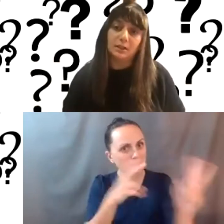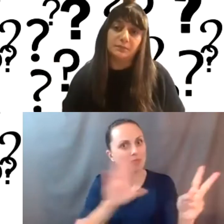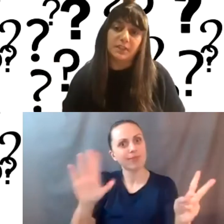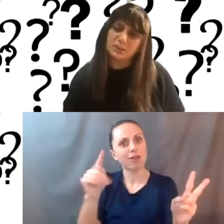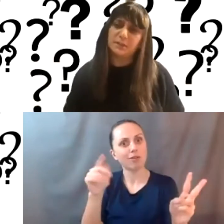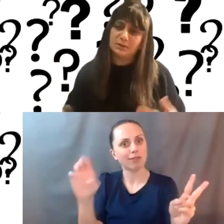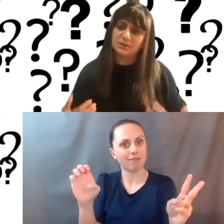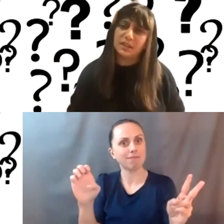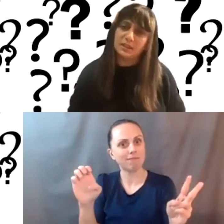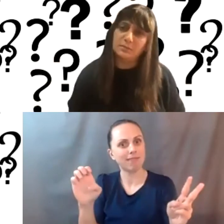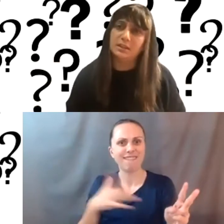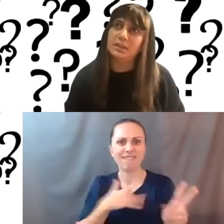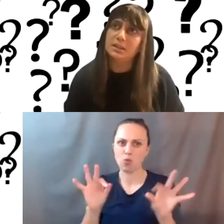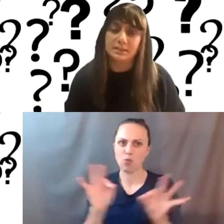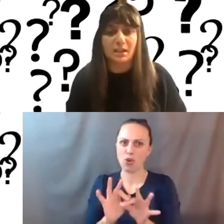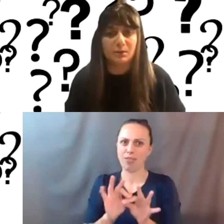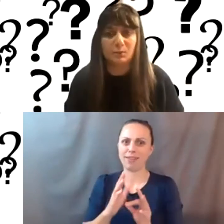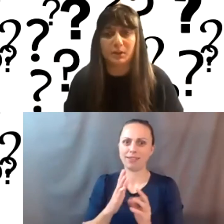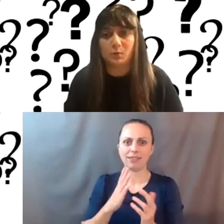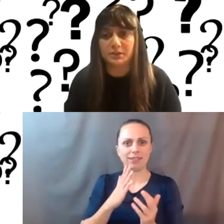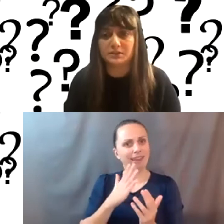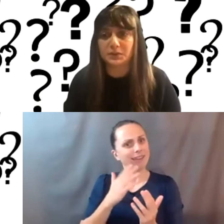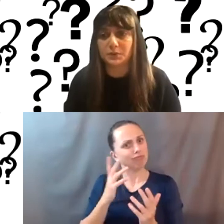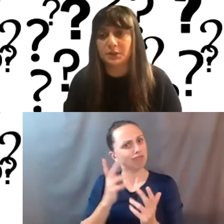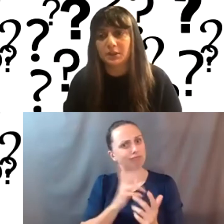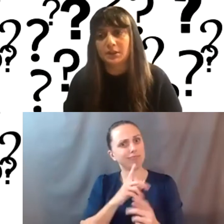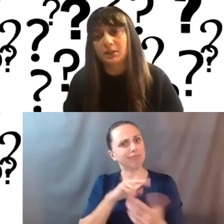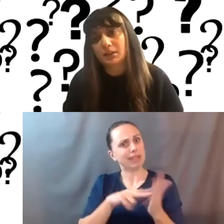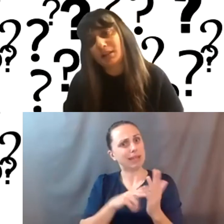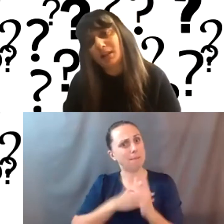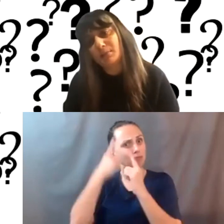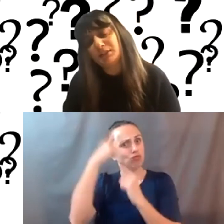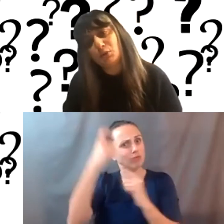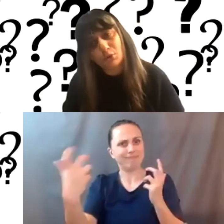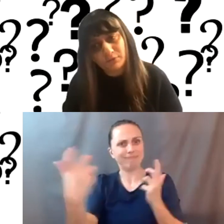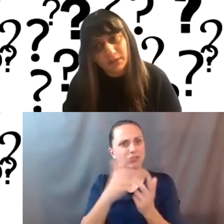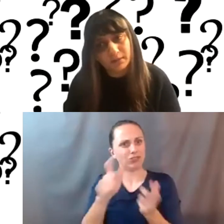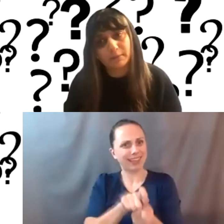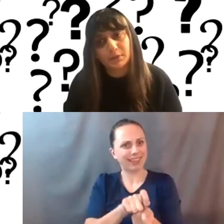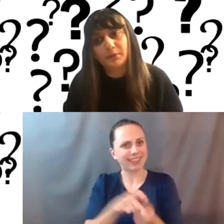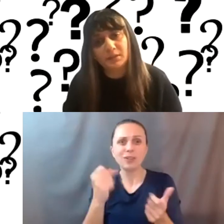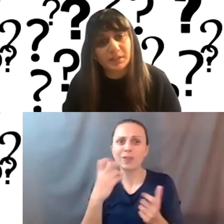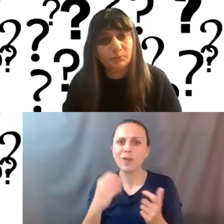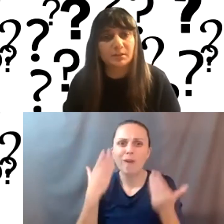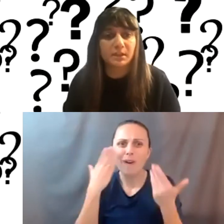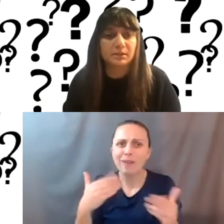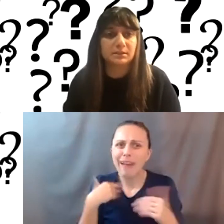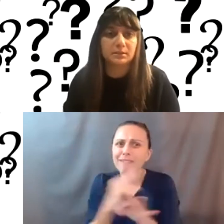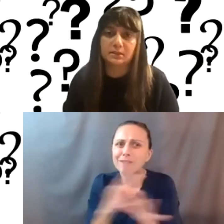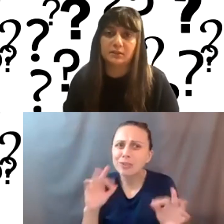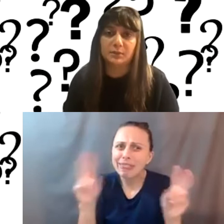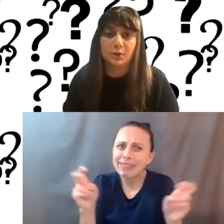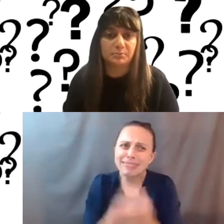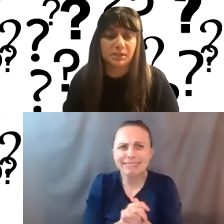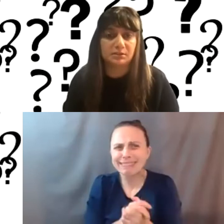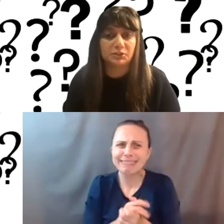um, I just found it just gave me exactly what I wanted. So, um, I don't know if I have free themes I'd recommend. Cause